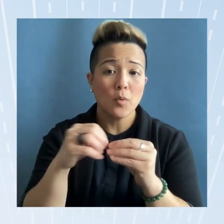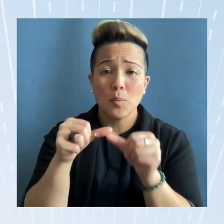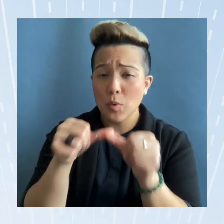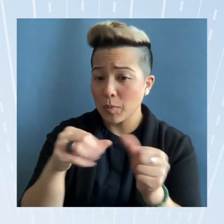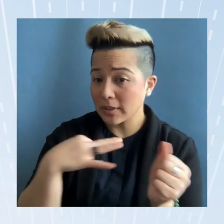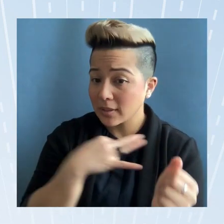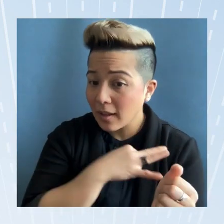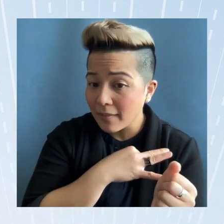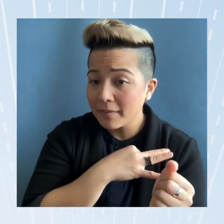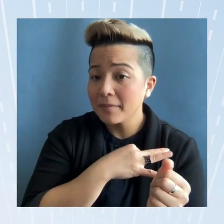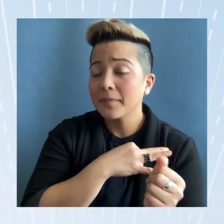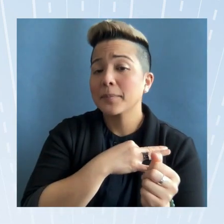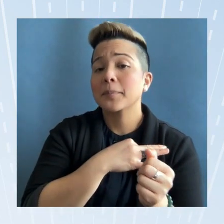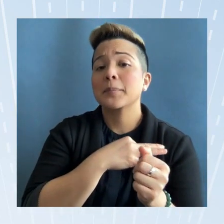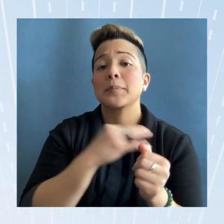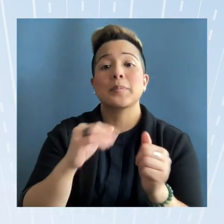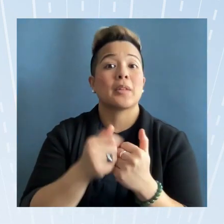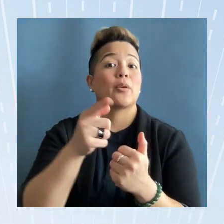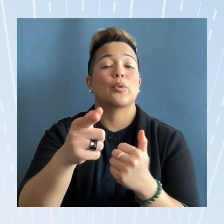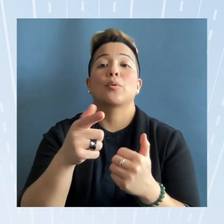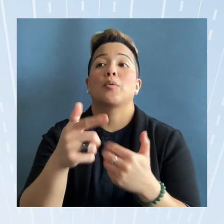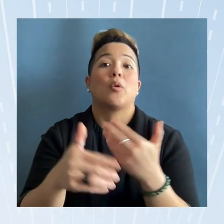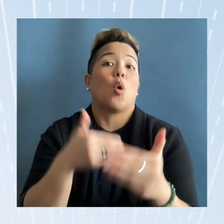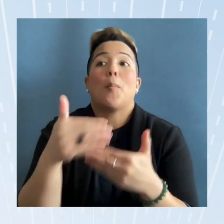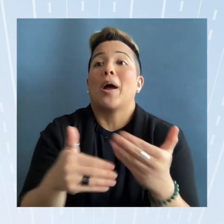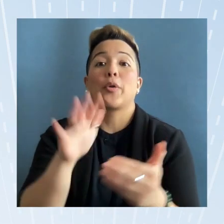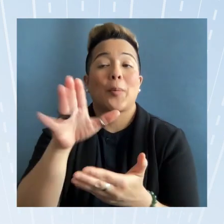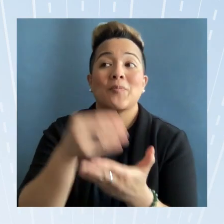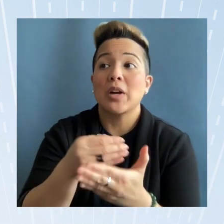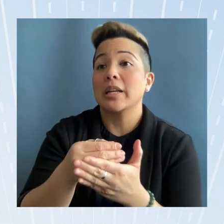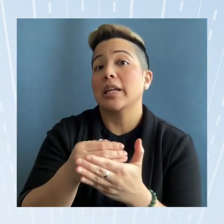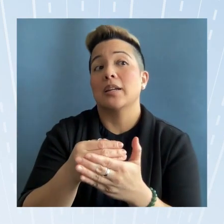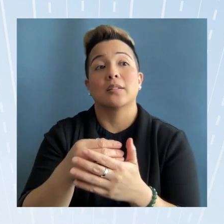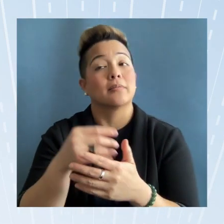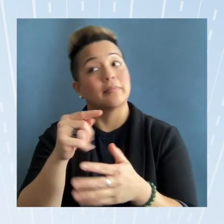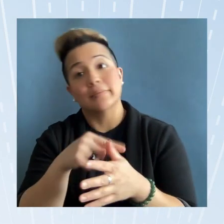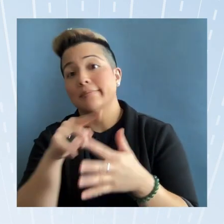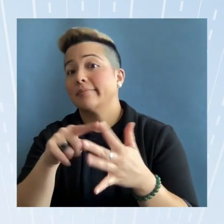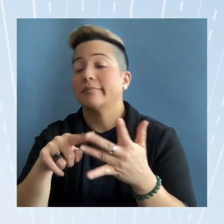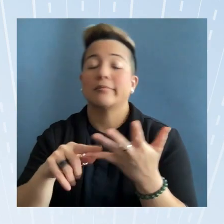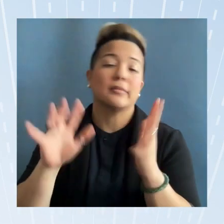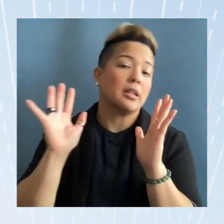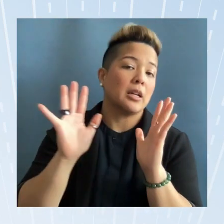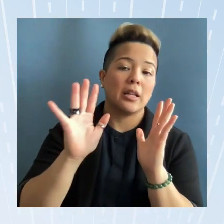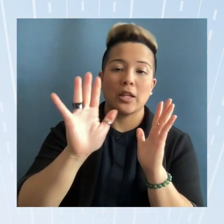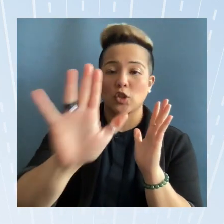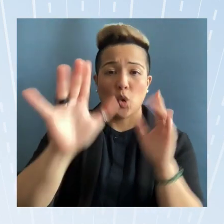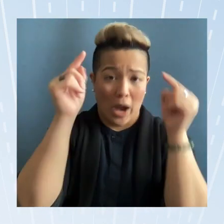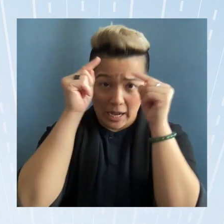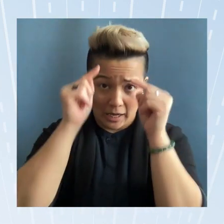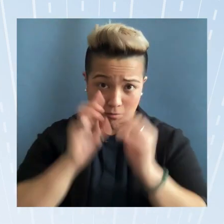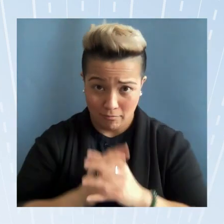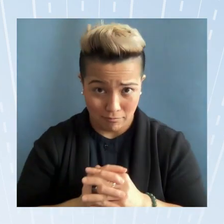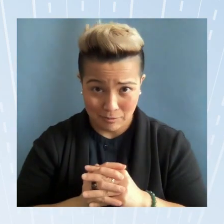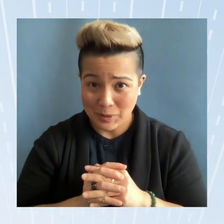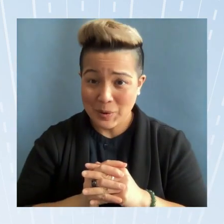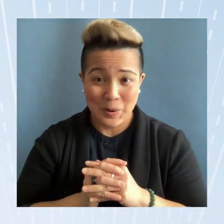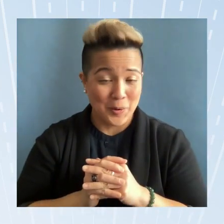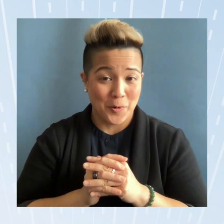and how you go about the funding and how you go about this that or the other is your headache we're